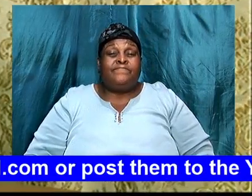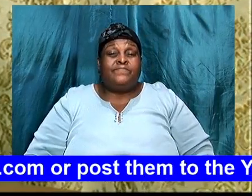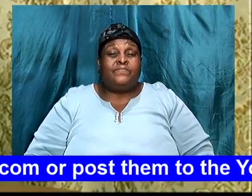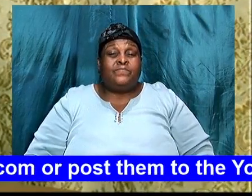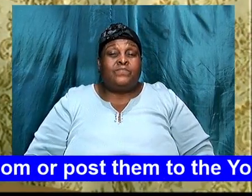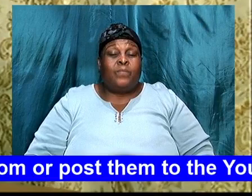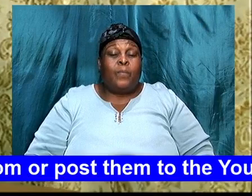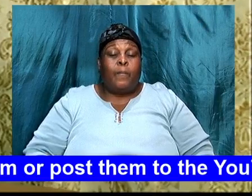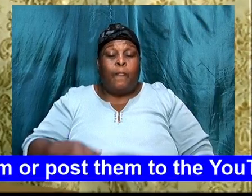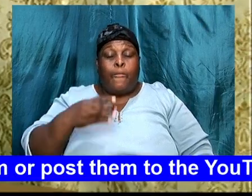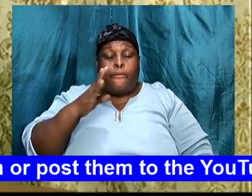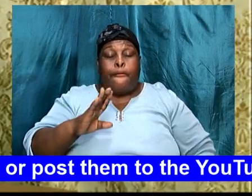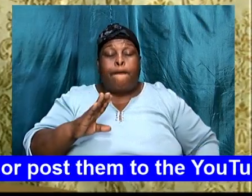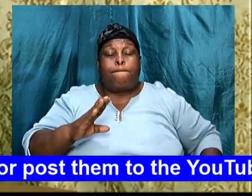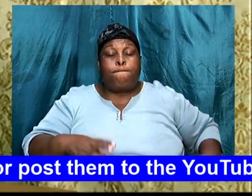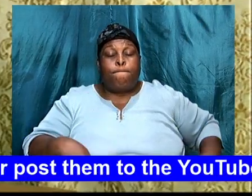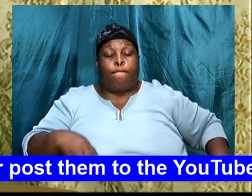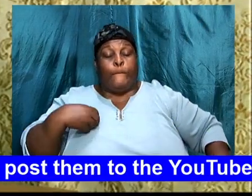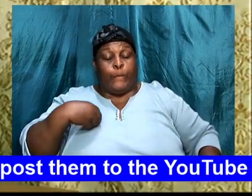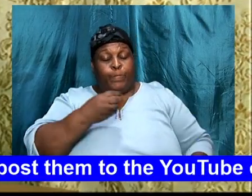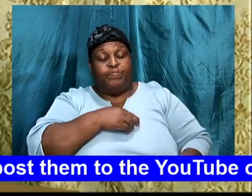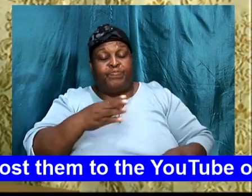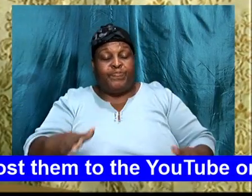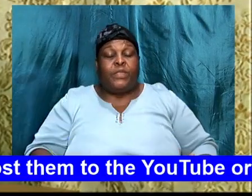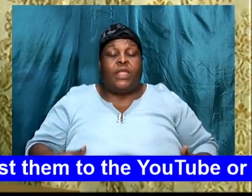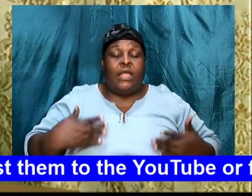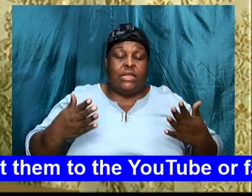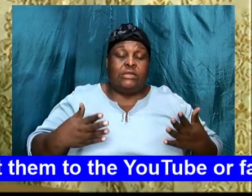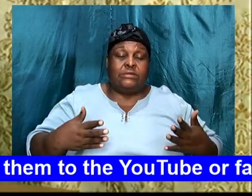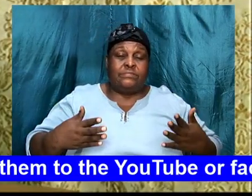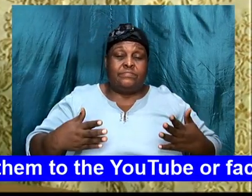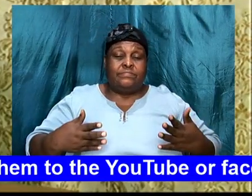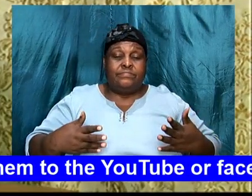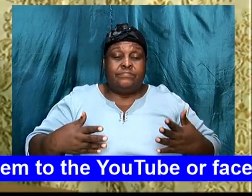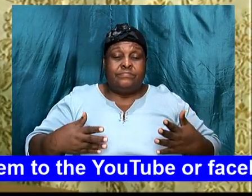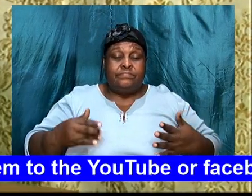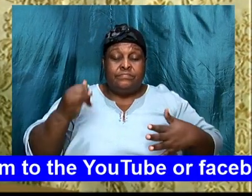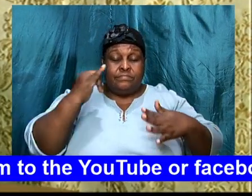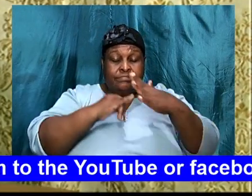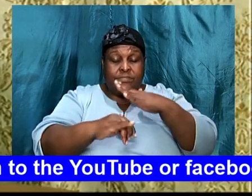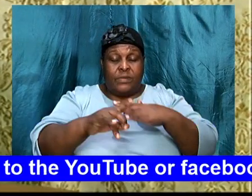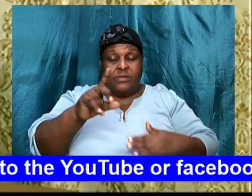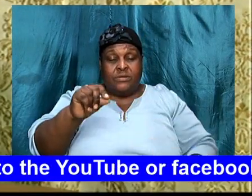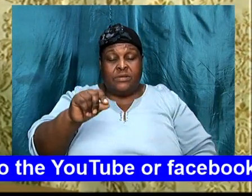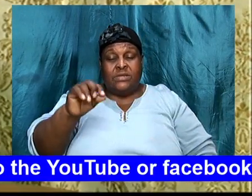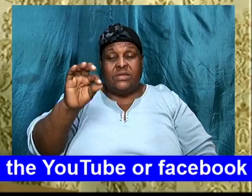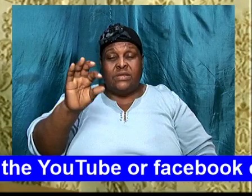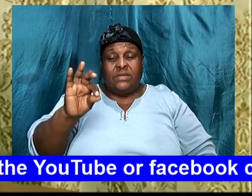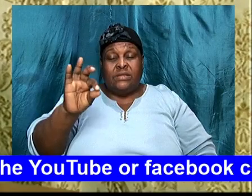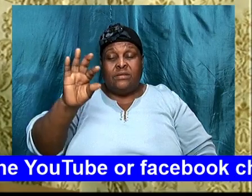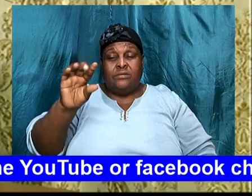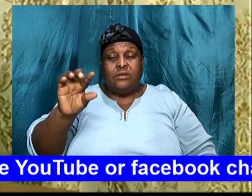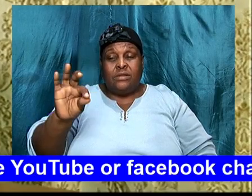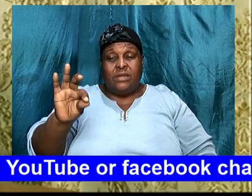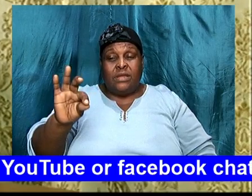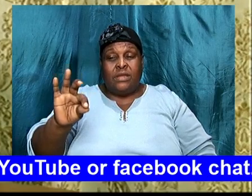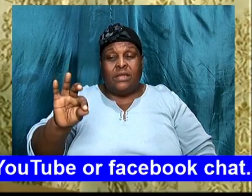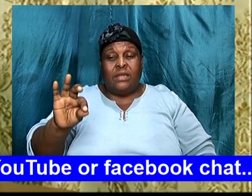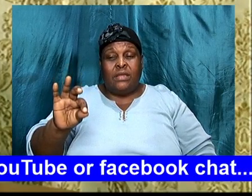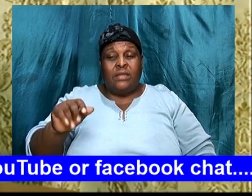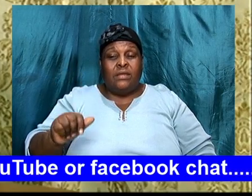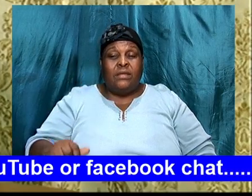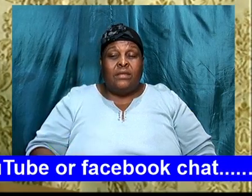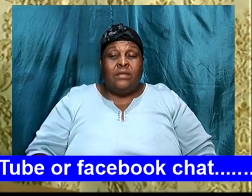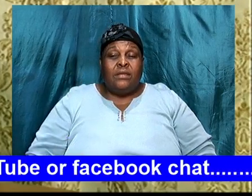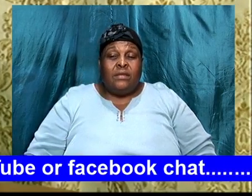of God, for our lives. The Bible, in Jeremiah 29, verses 11, we should, up this